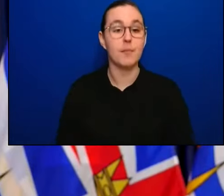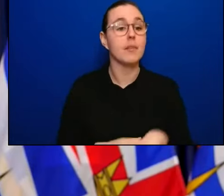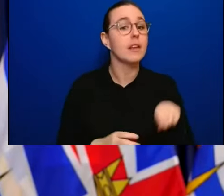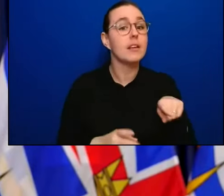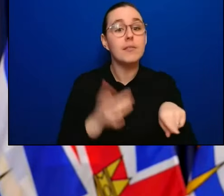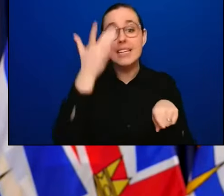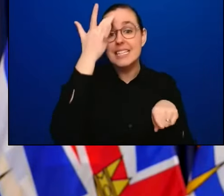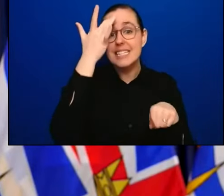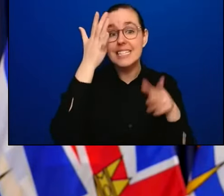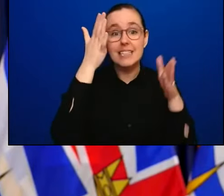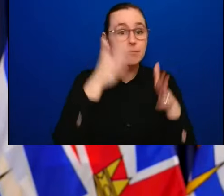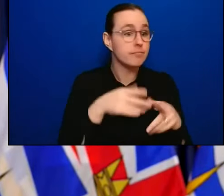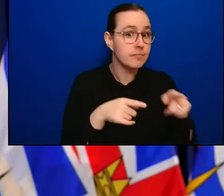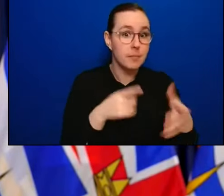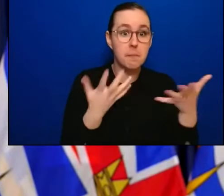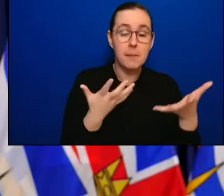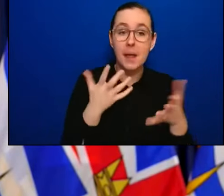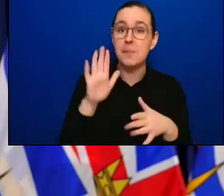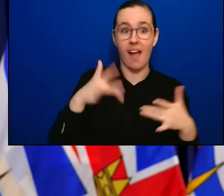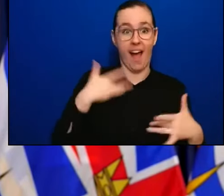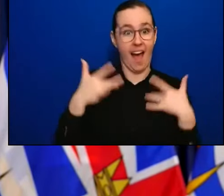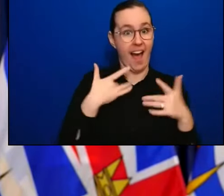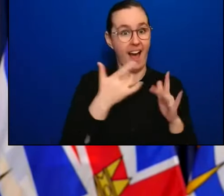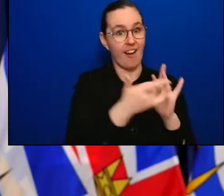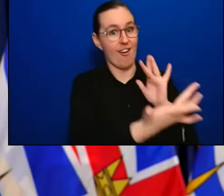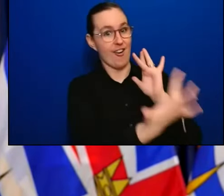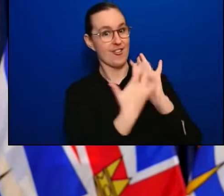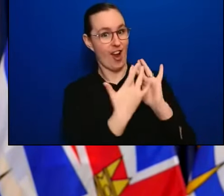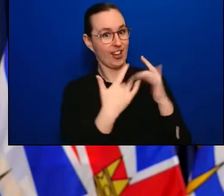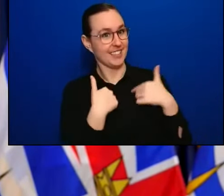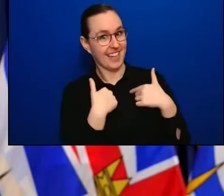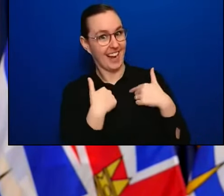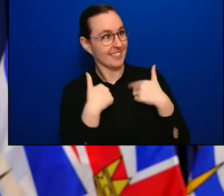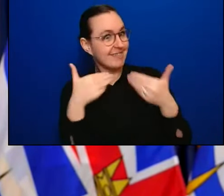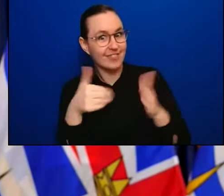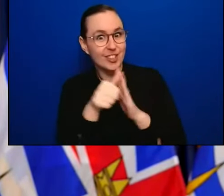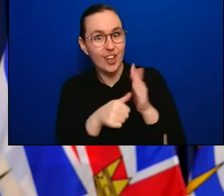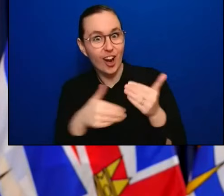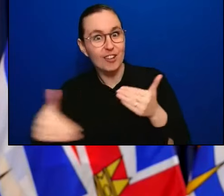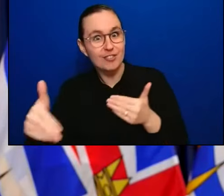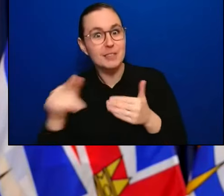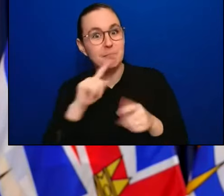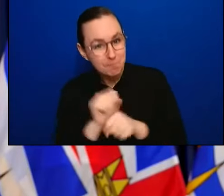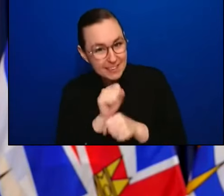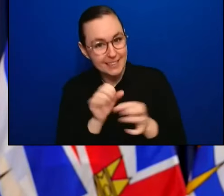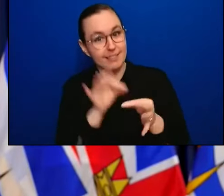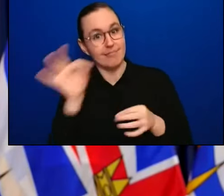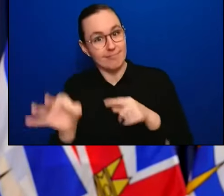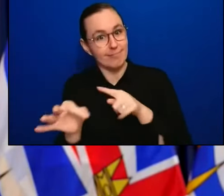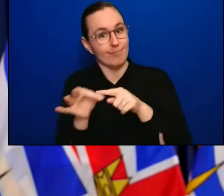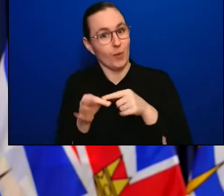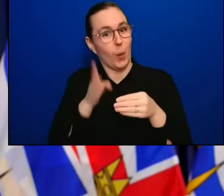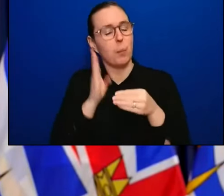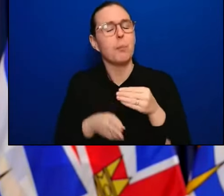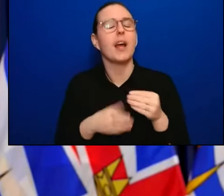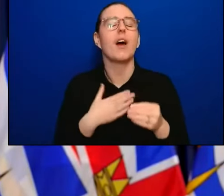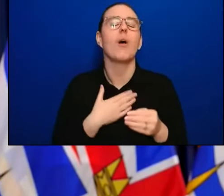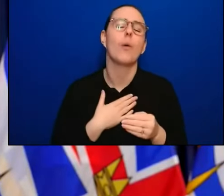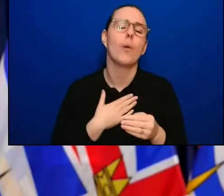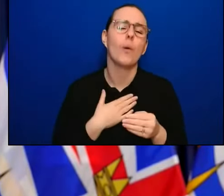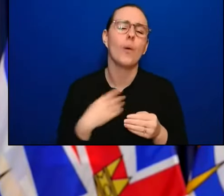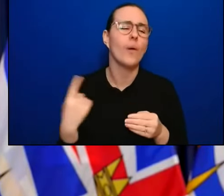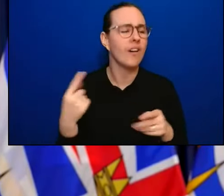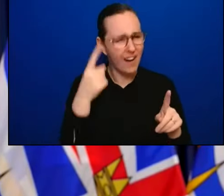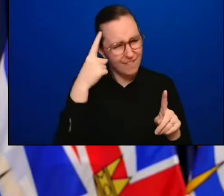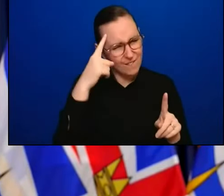to rebook their surgery, each of us can, I think, appreciate how meaningful this achievement is for everyone. Each surgery is life